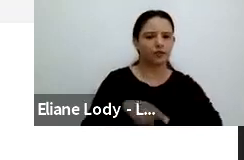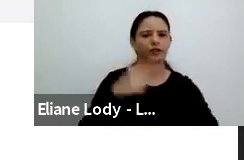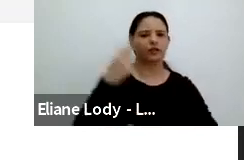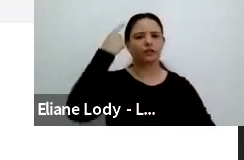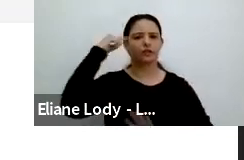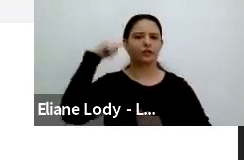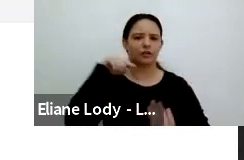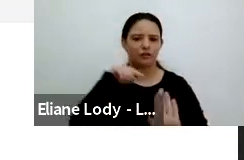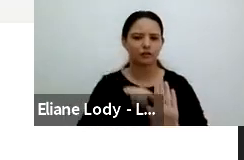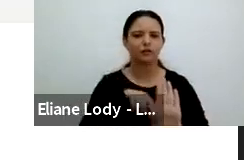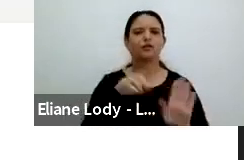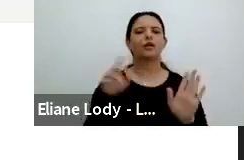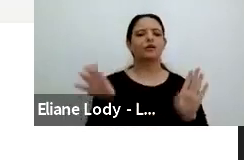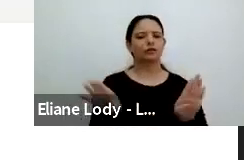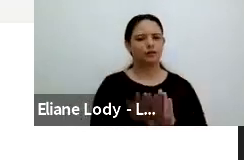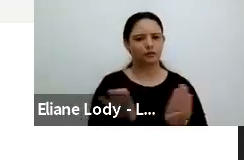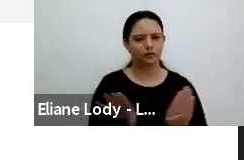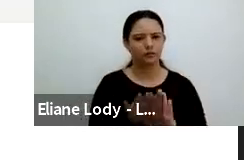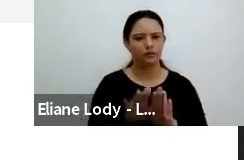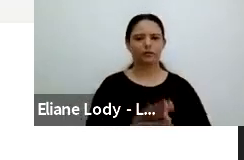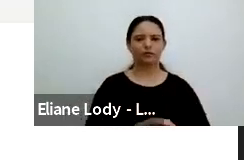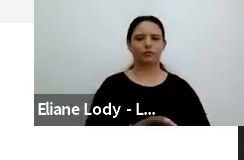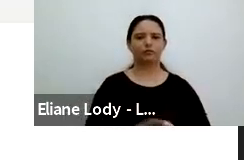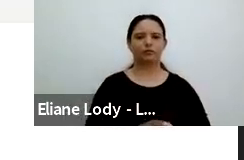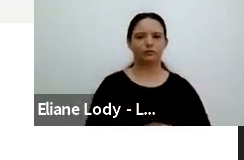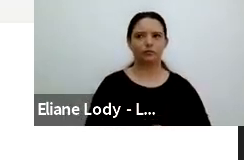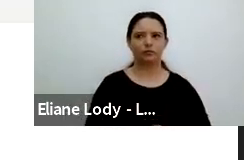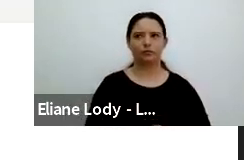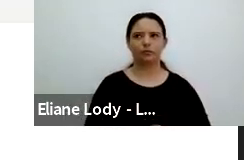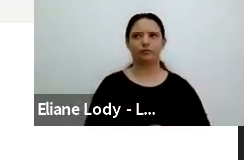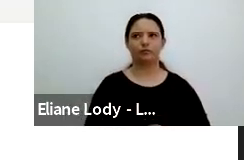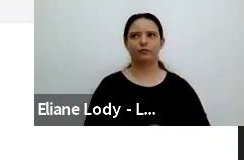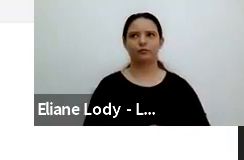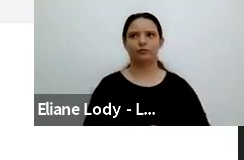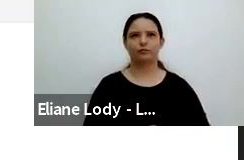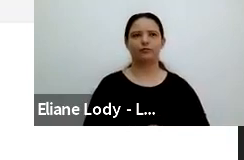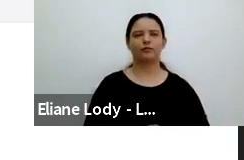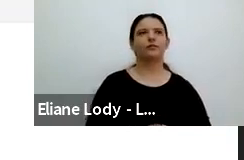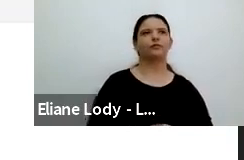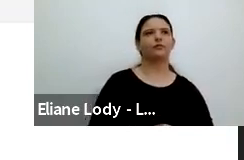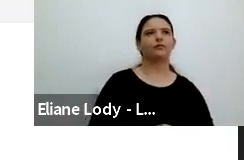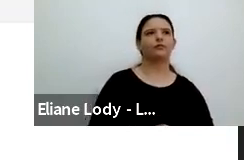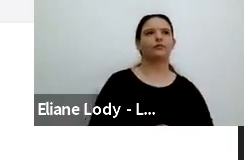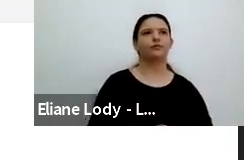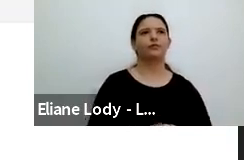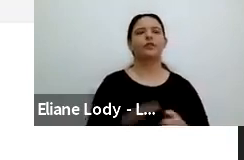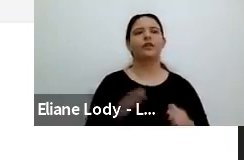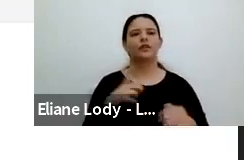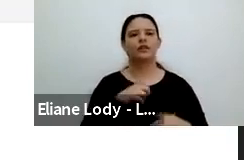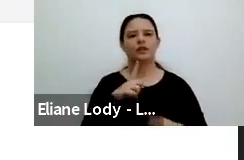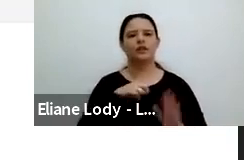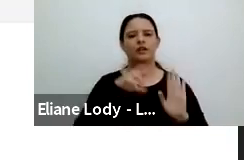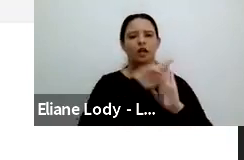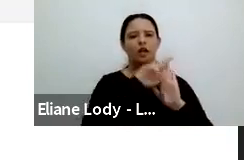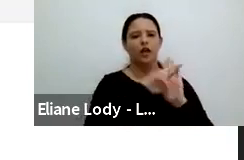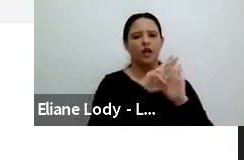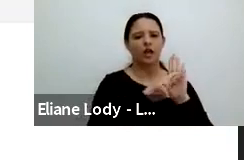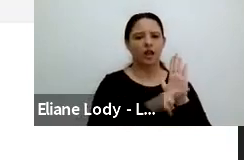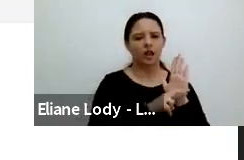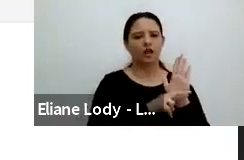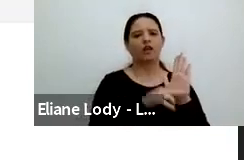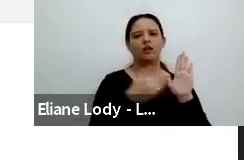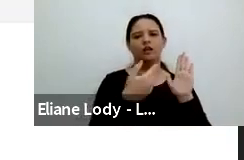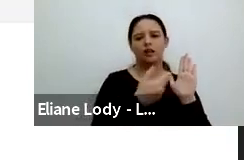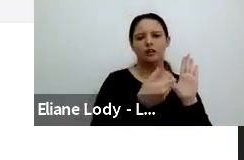The structuralist imaginary of macro social norms and rules that somehow govern individual performance. A kind of dominant political